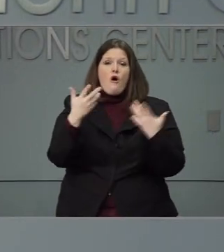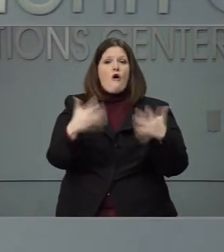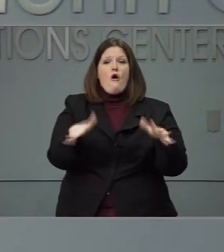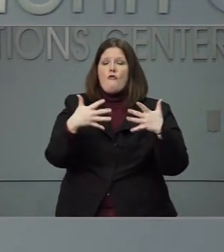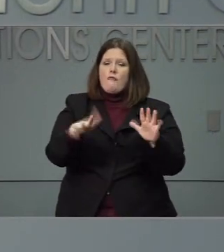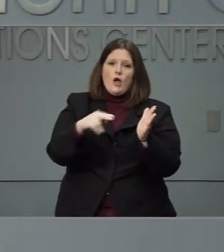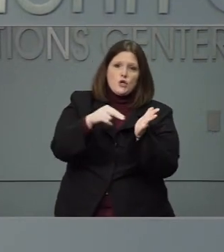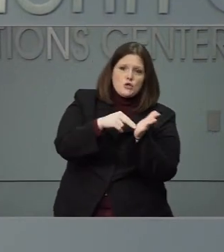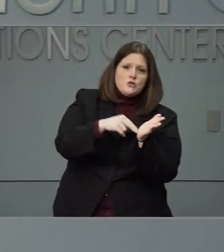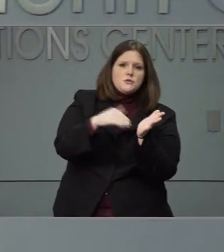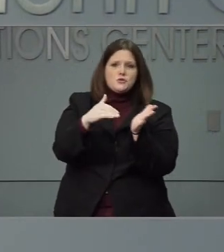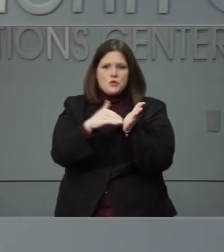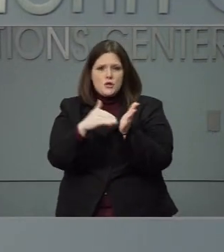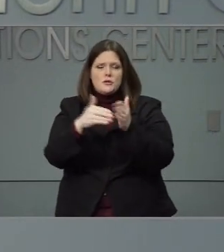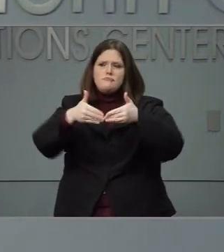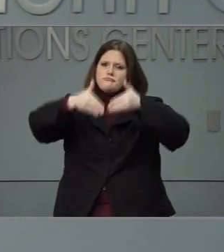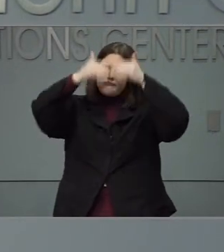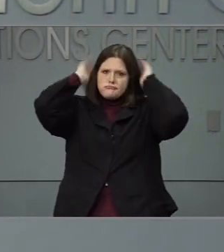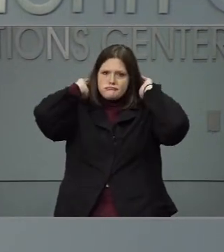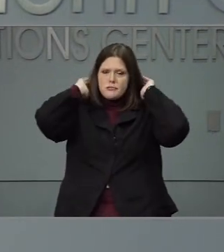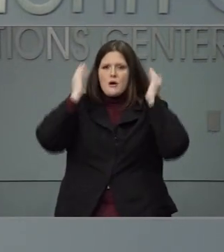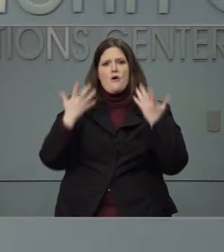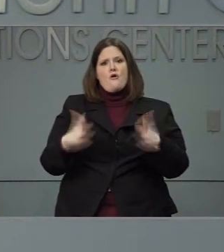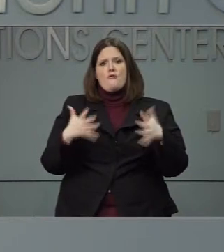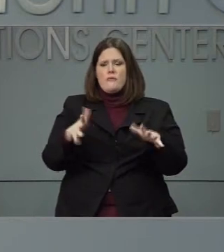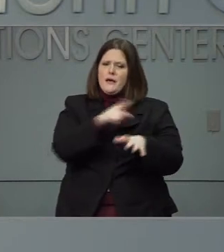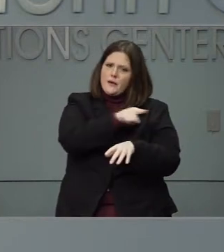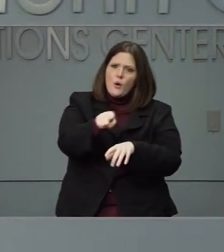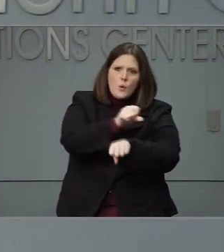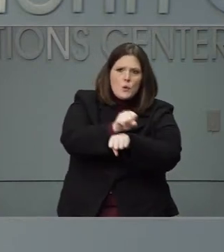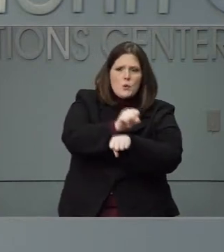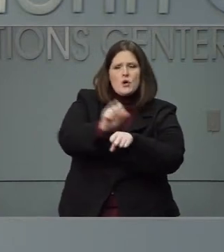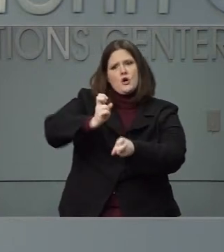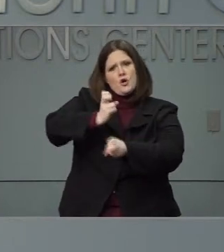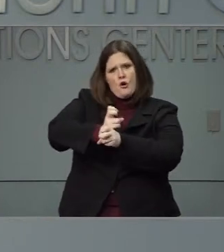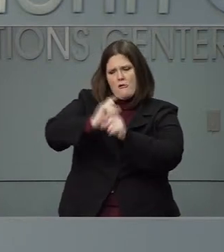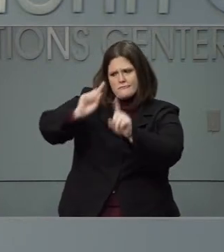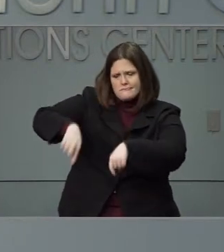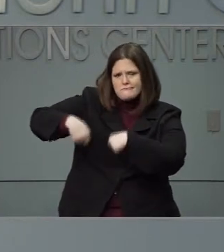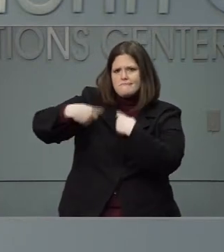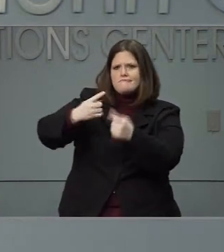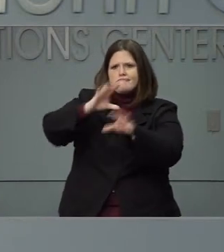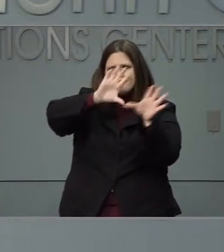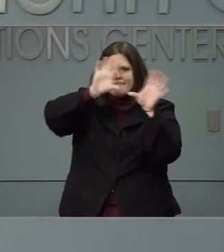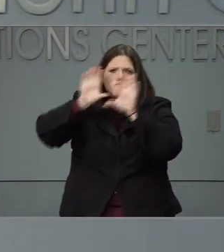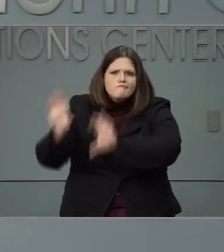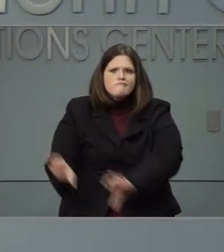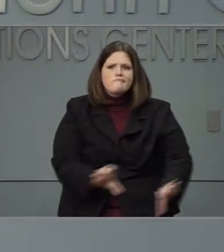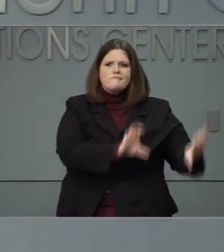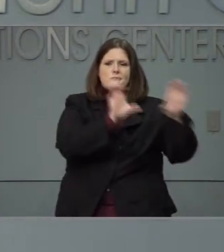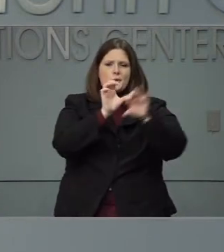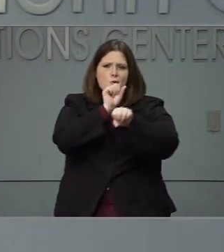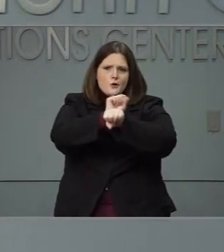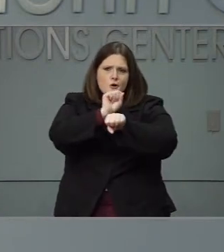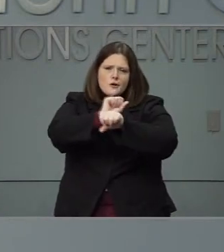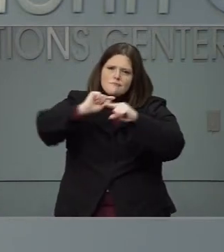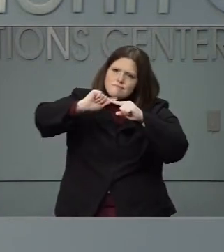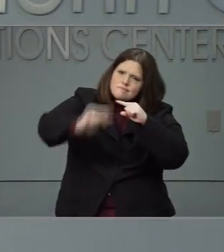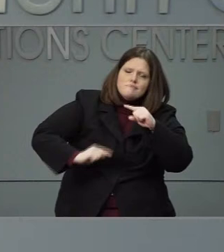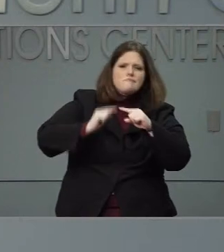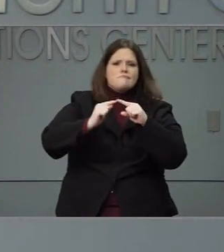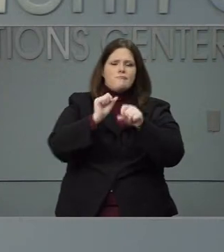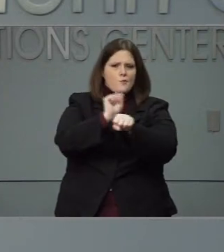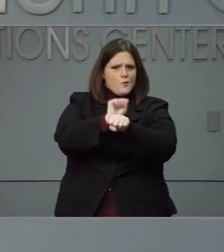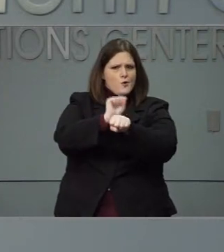working hard day in day out. And now they have this logistical issue of